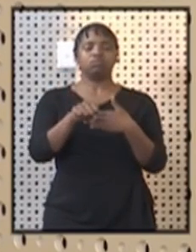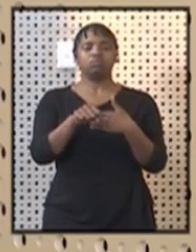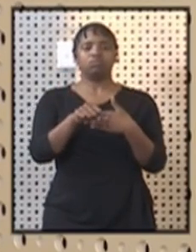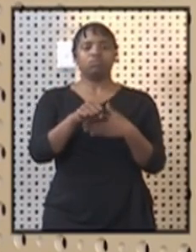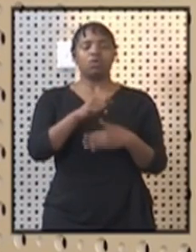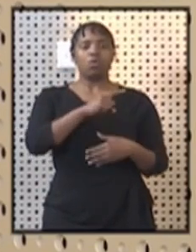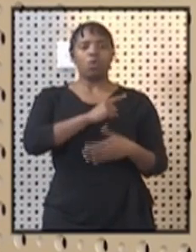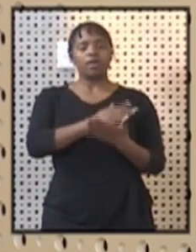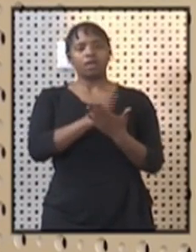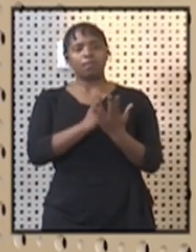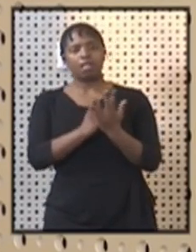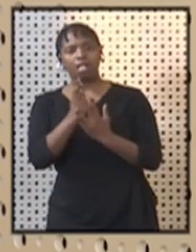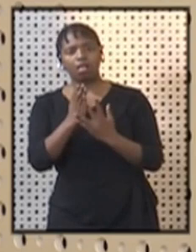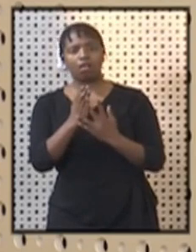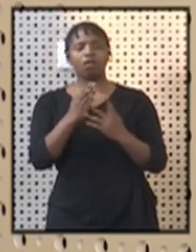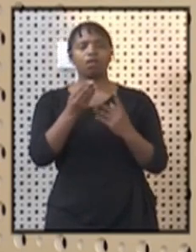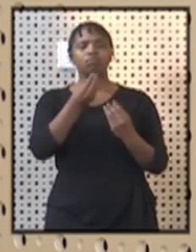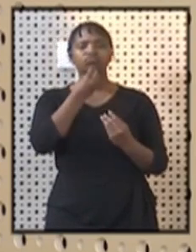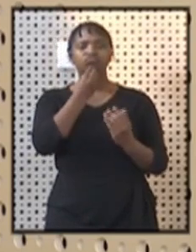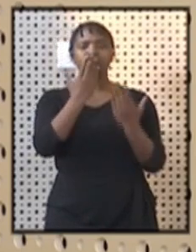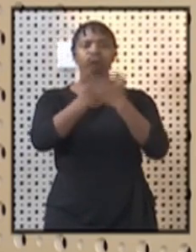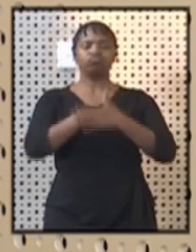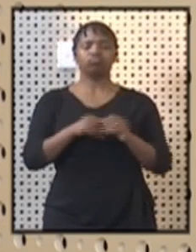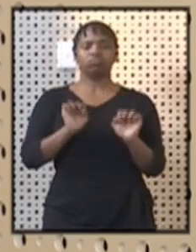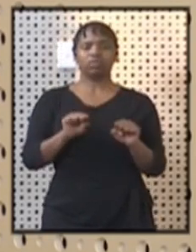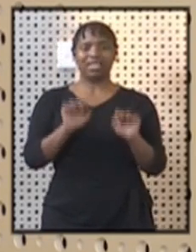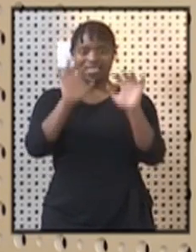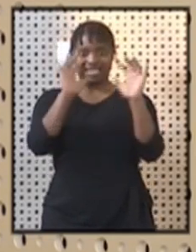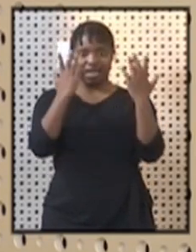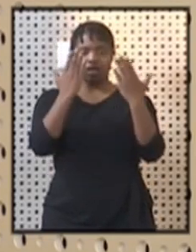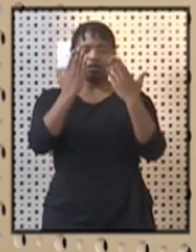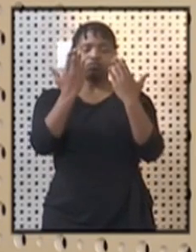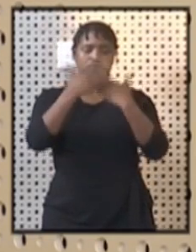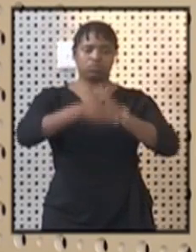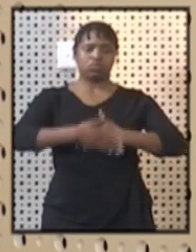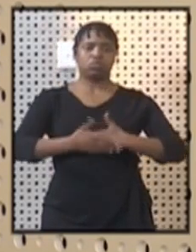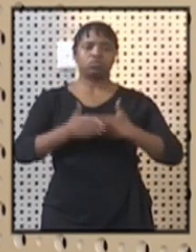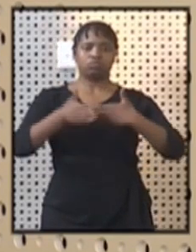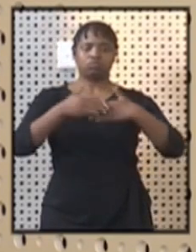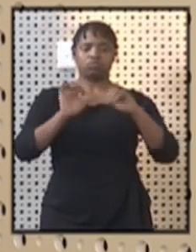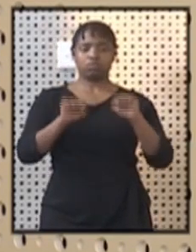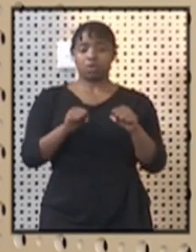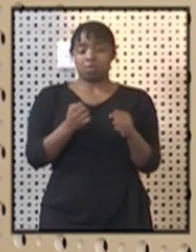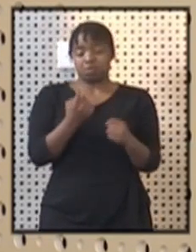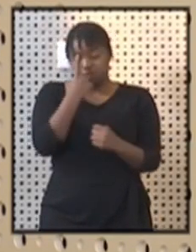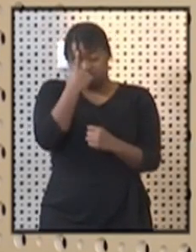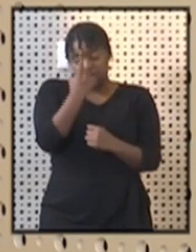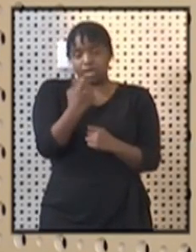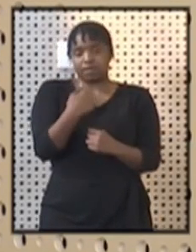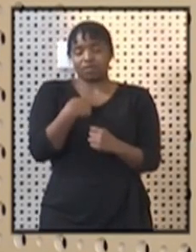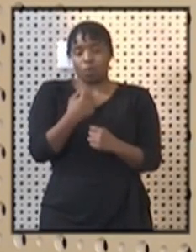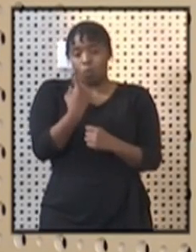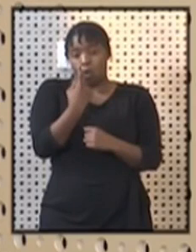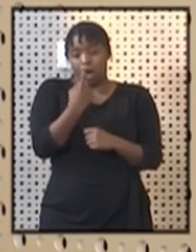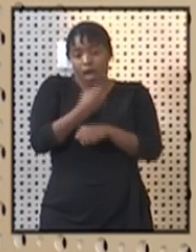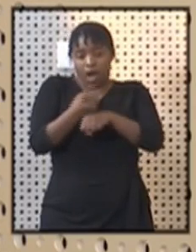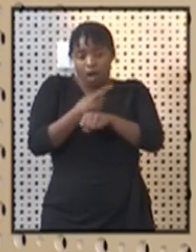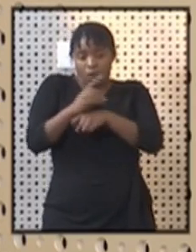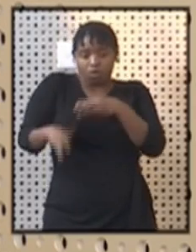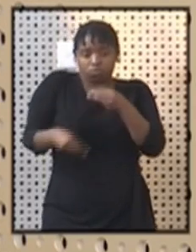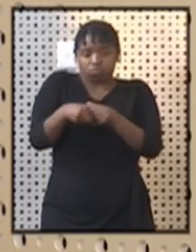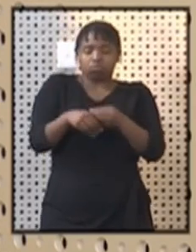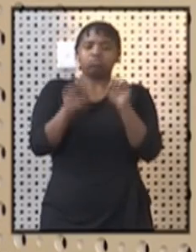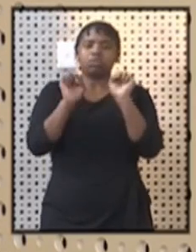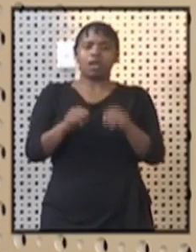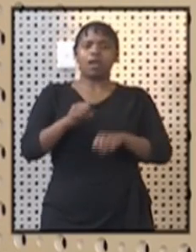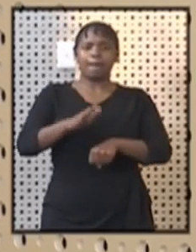uninterrupted dinner services at restaurants. We believe that this change will go a long way towards increasing